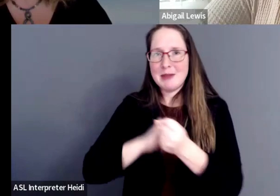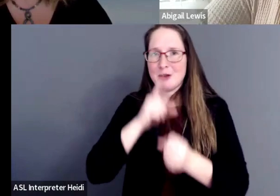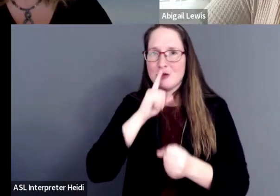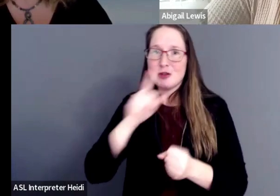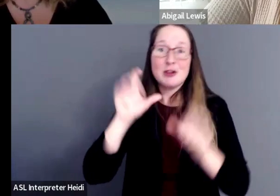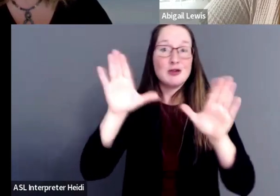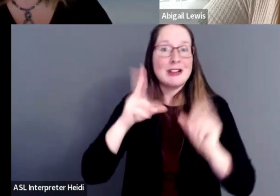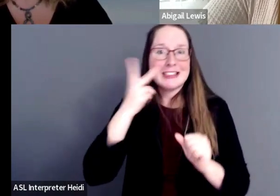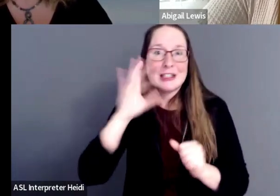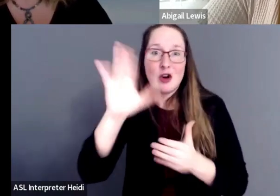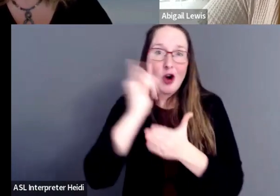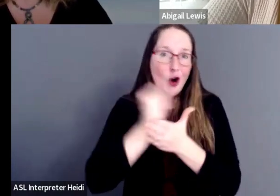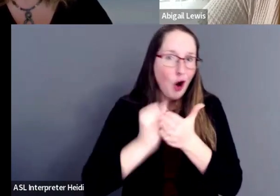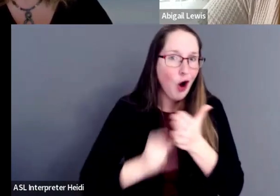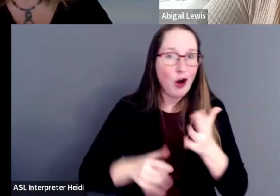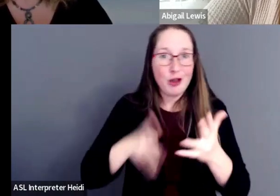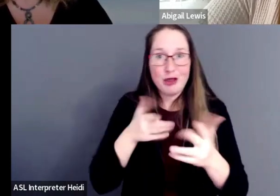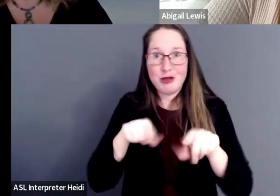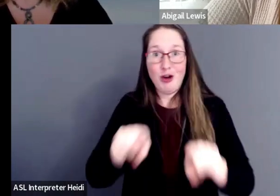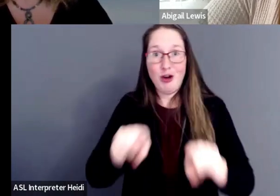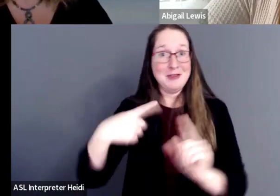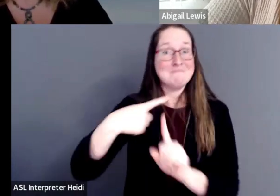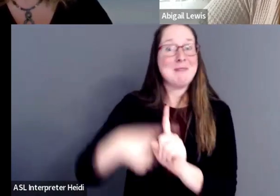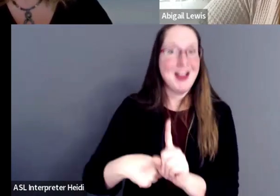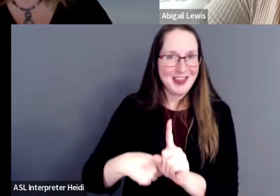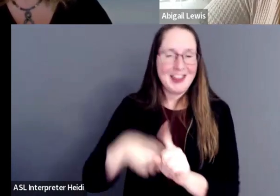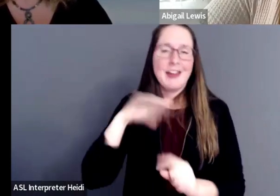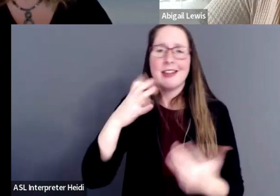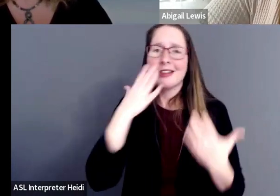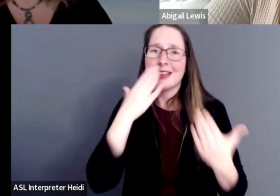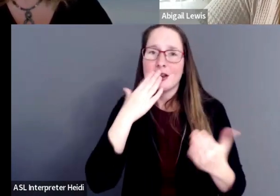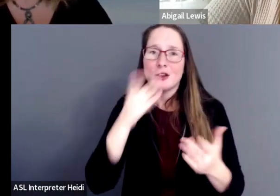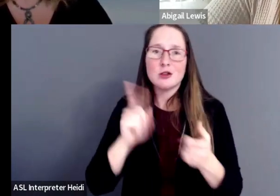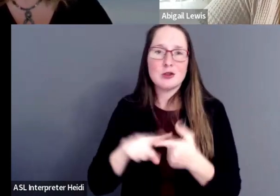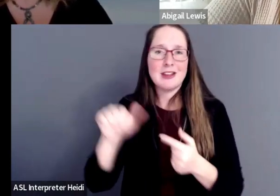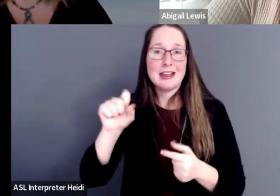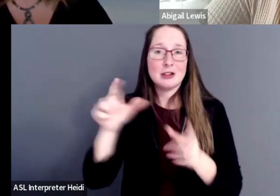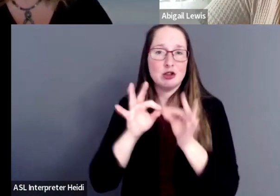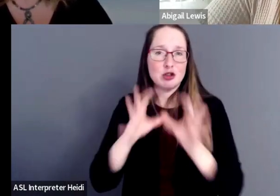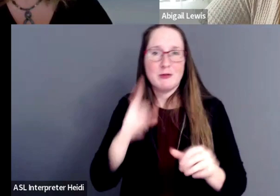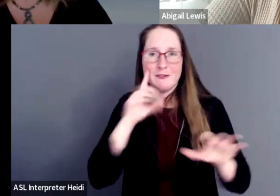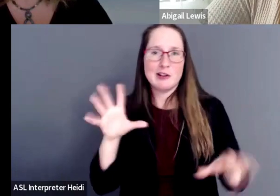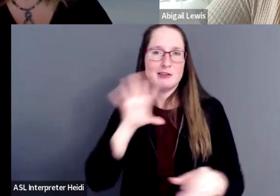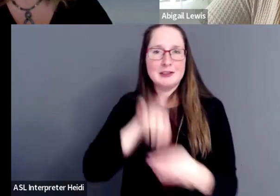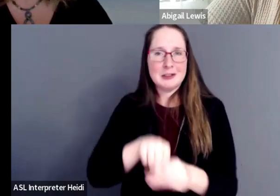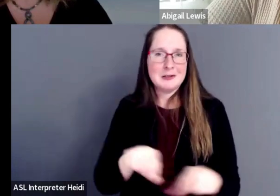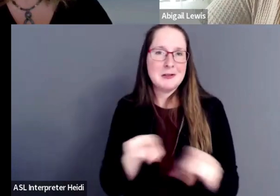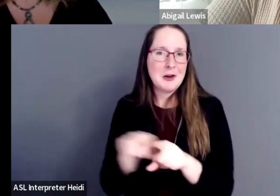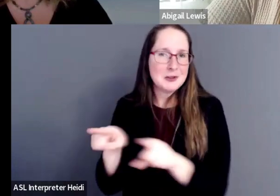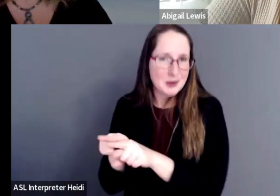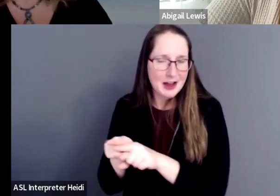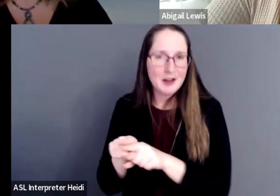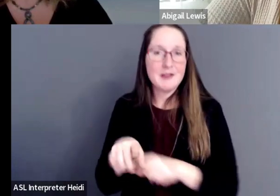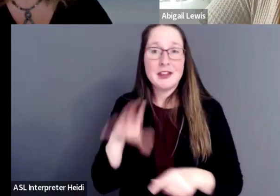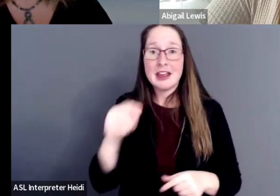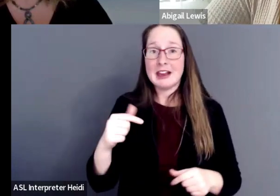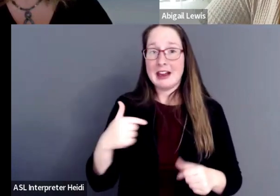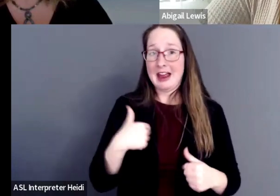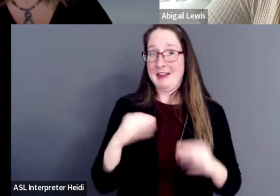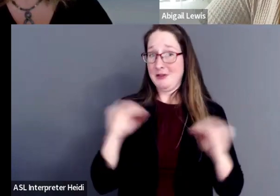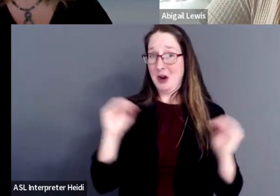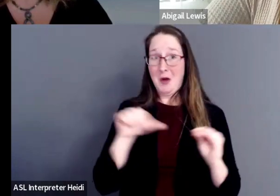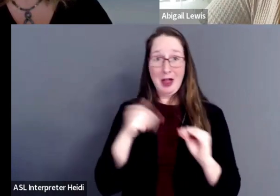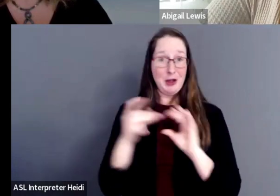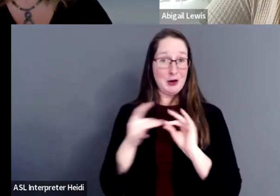see your artwork all throughout the month. And thank you to our ASL interpreter for taking part in this event as well. I have no other